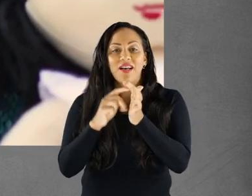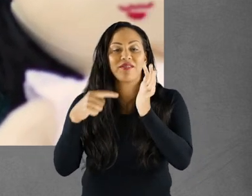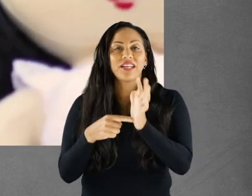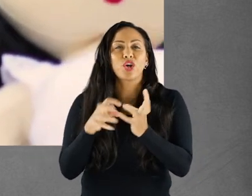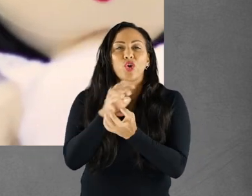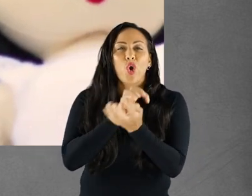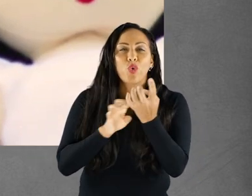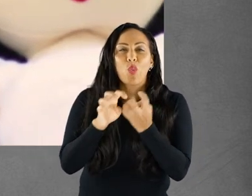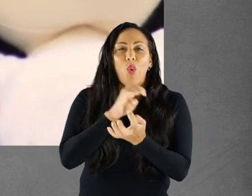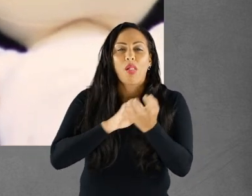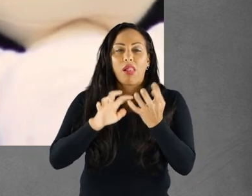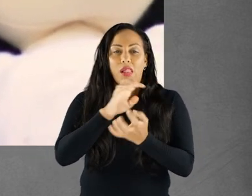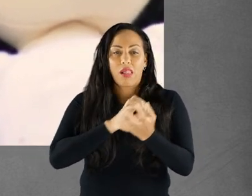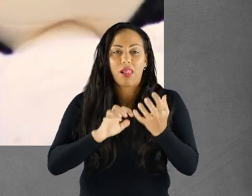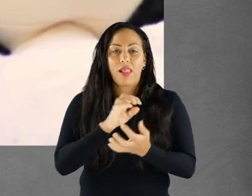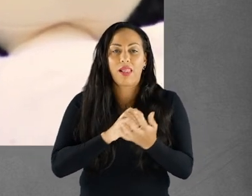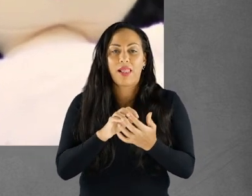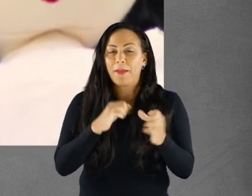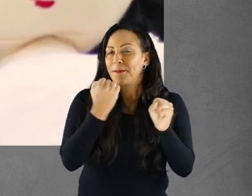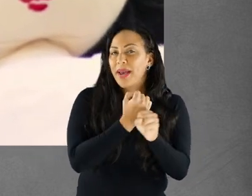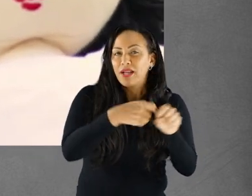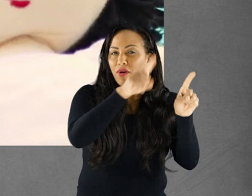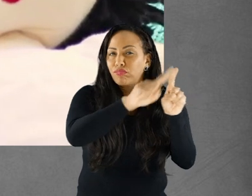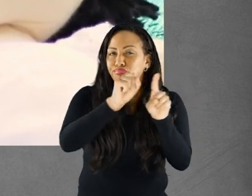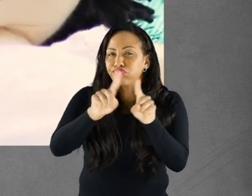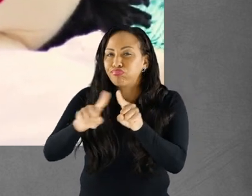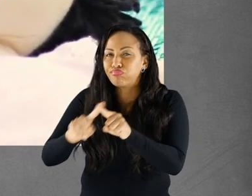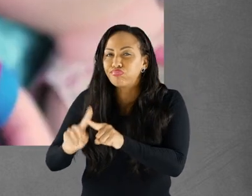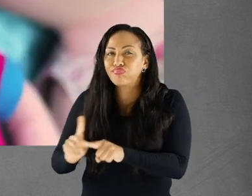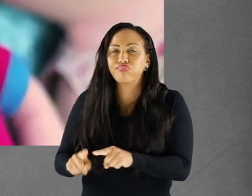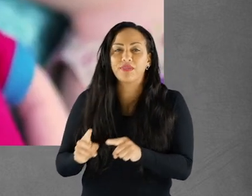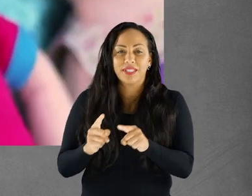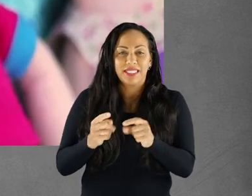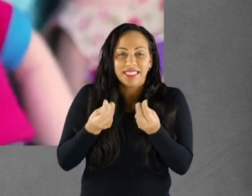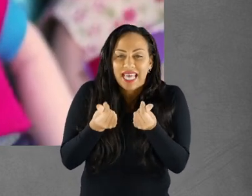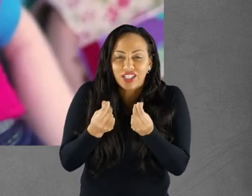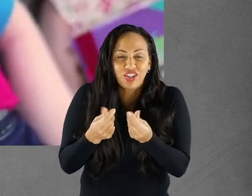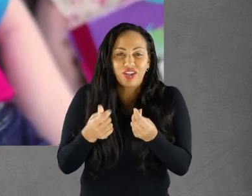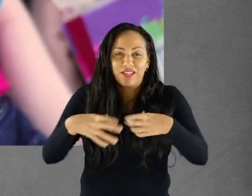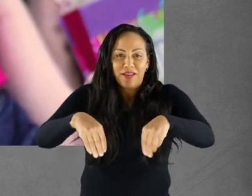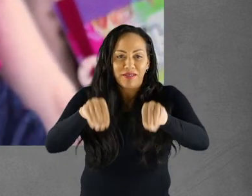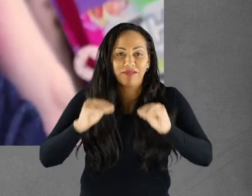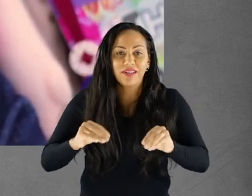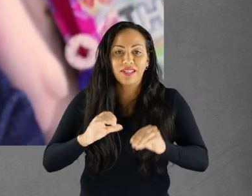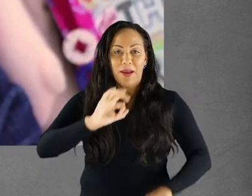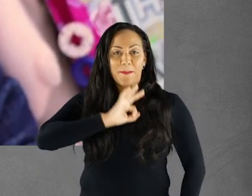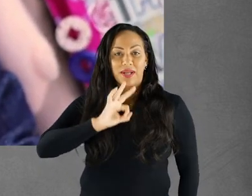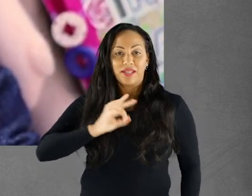velvet, cotton, wool. Made from all sorts. Textured. Fabrics.